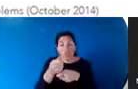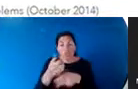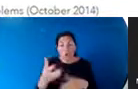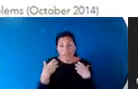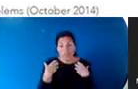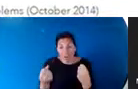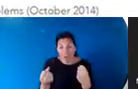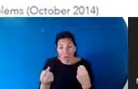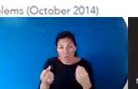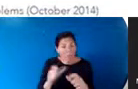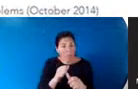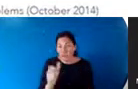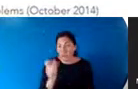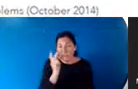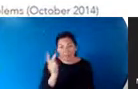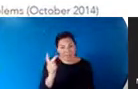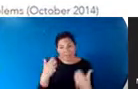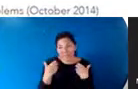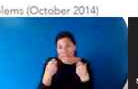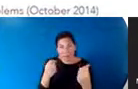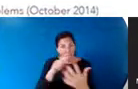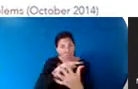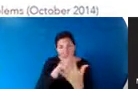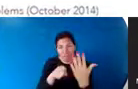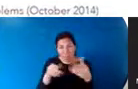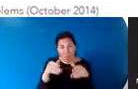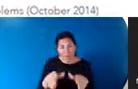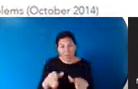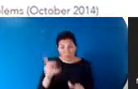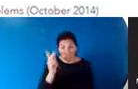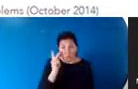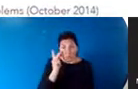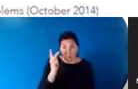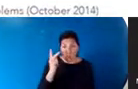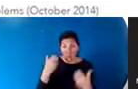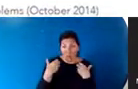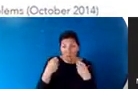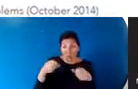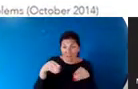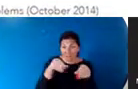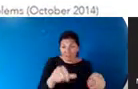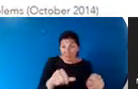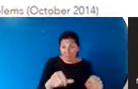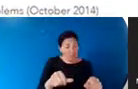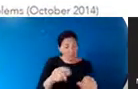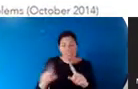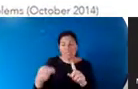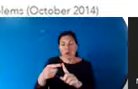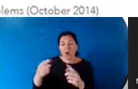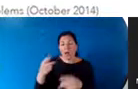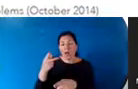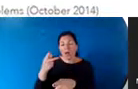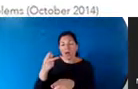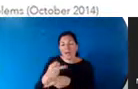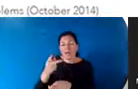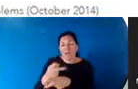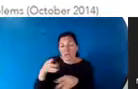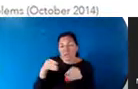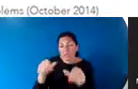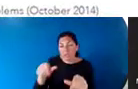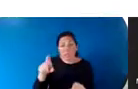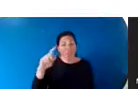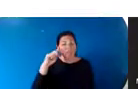not how we see health. Remember, I showed you earlier the graph about the health spending. not really about health spending. It's really about health care spending. And we need to change how we think about health.